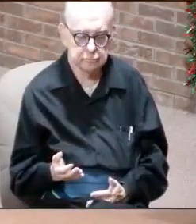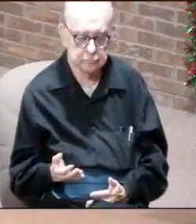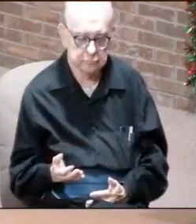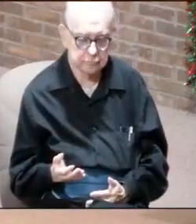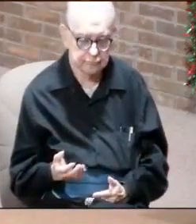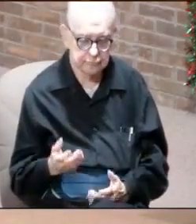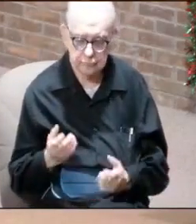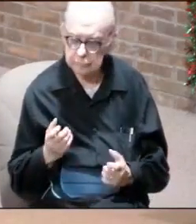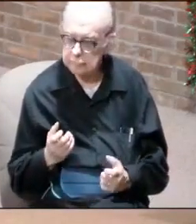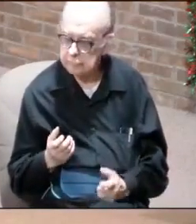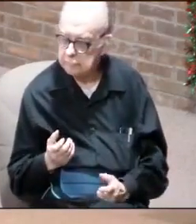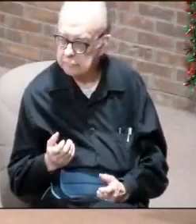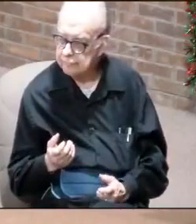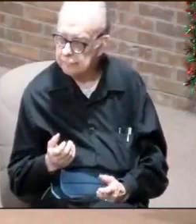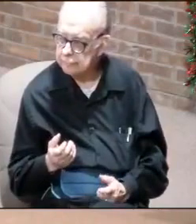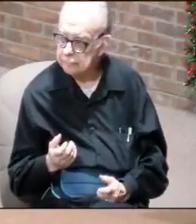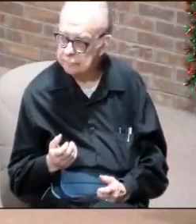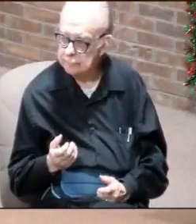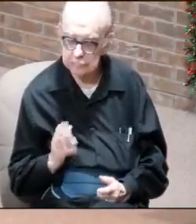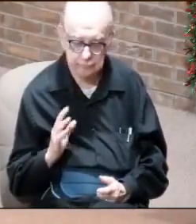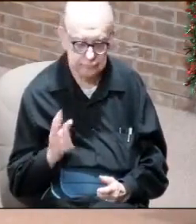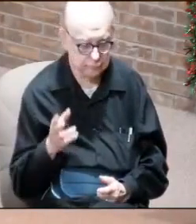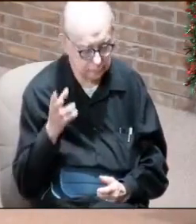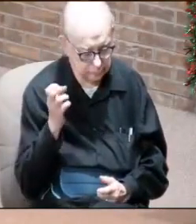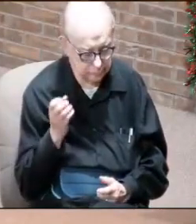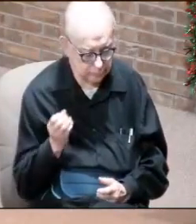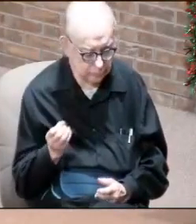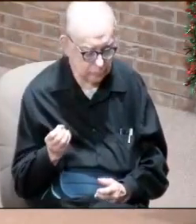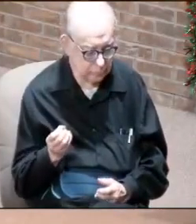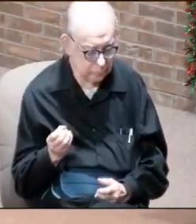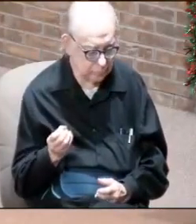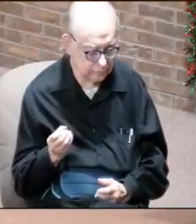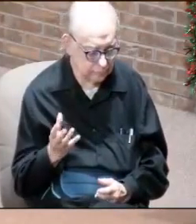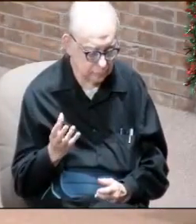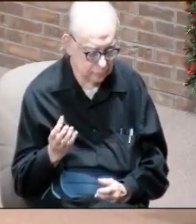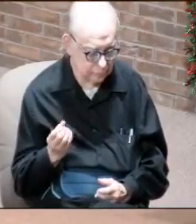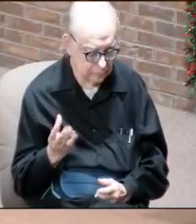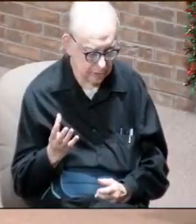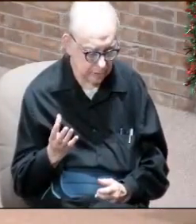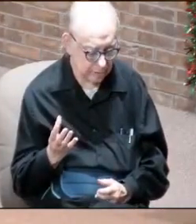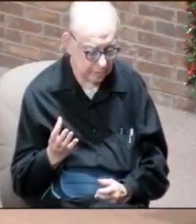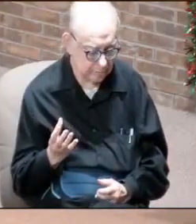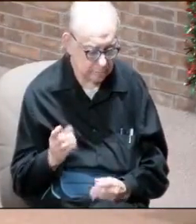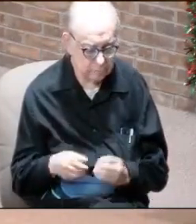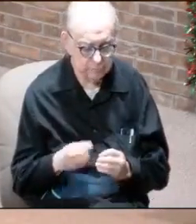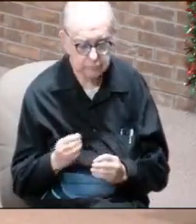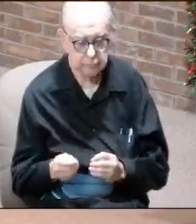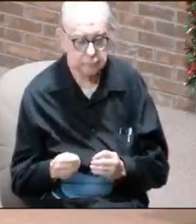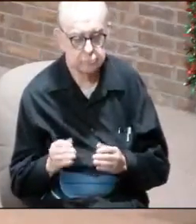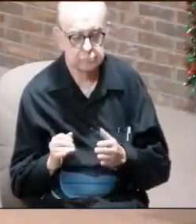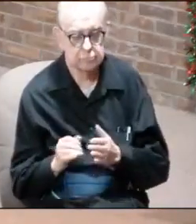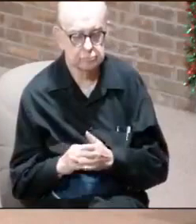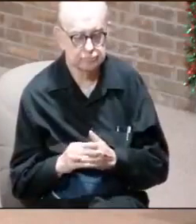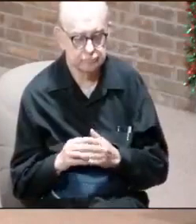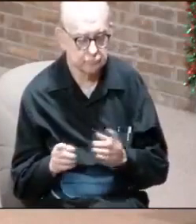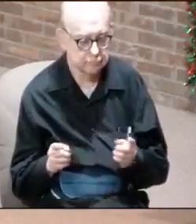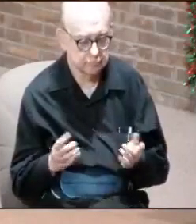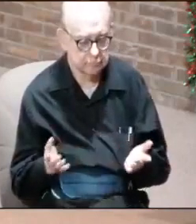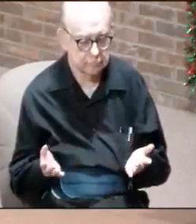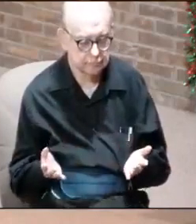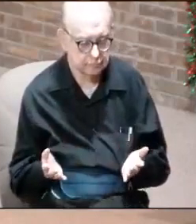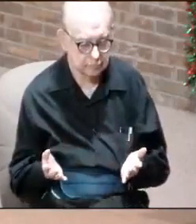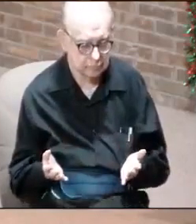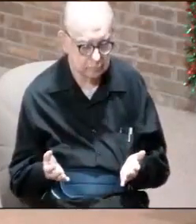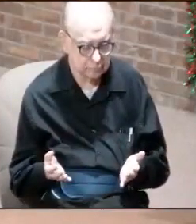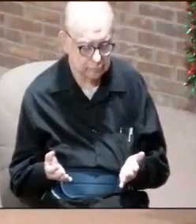real quick. You're going to hear a whole lot a whole lot about this and that and the other.